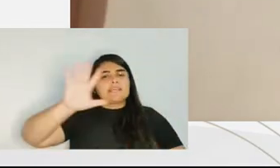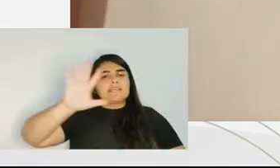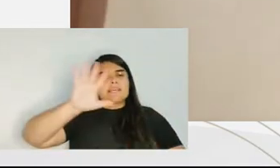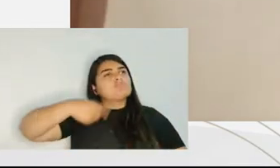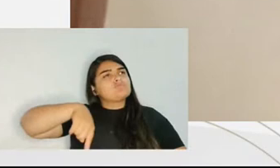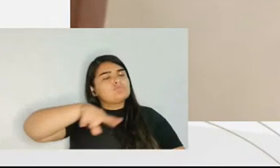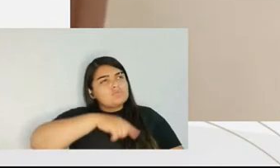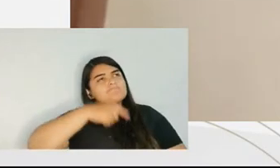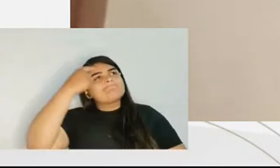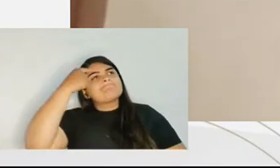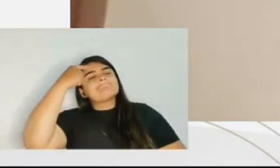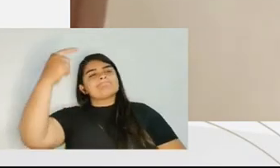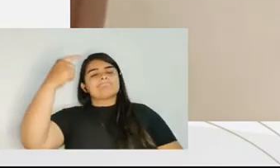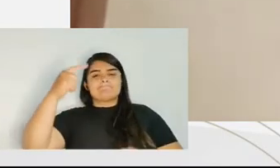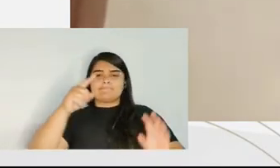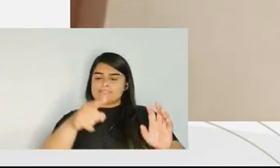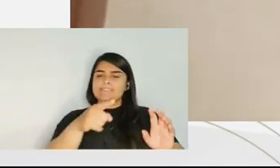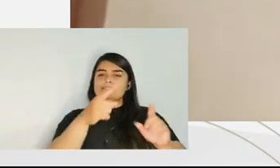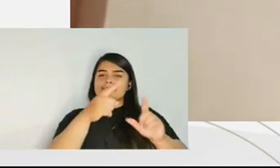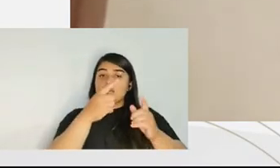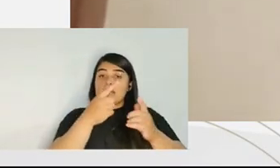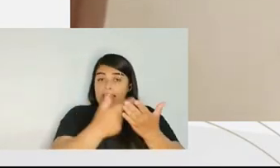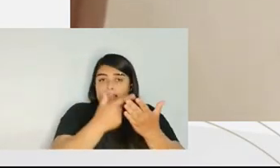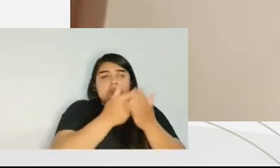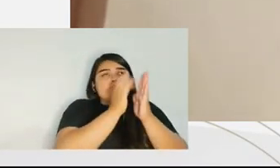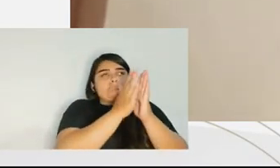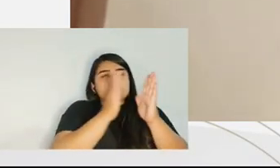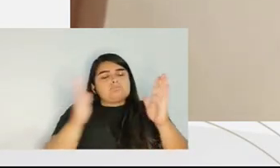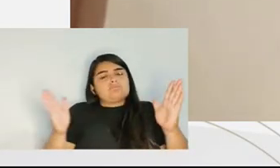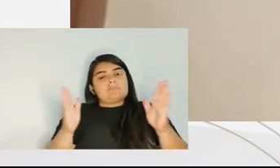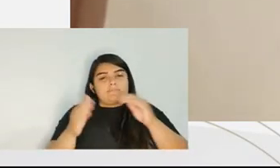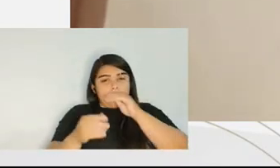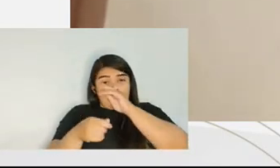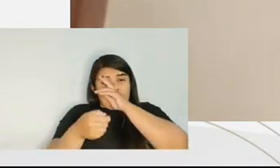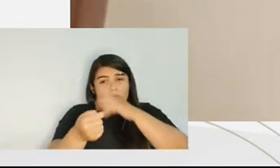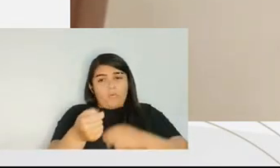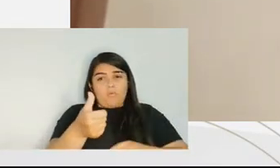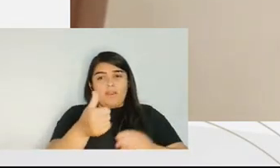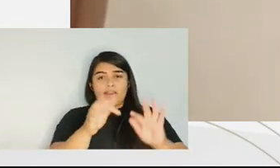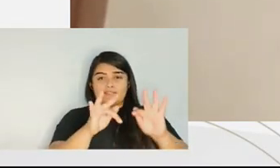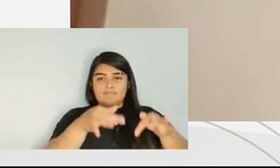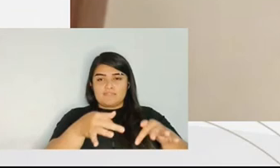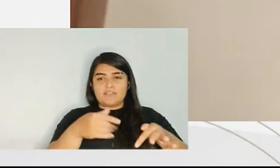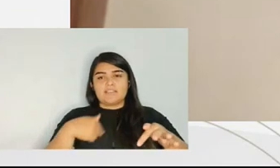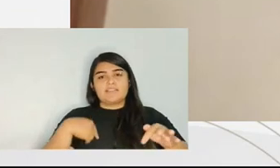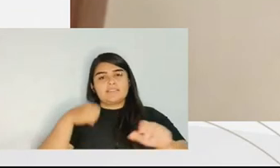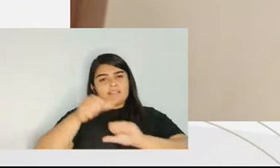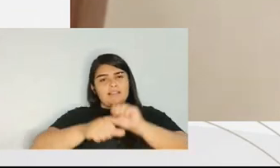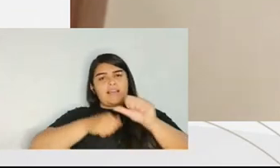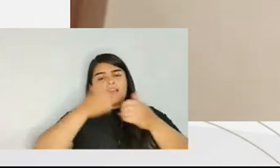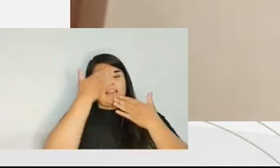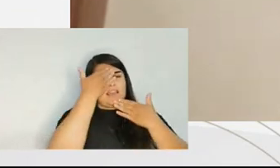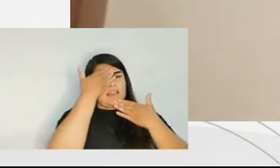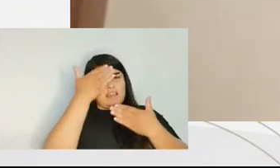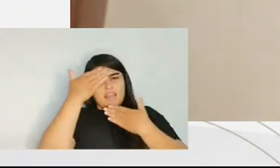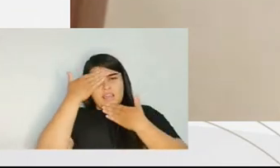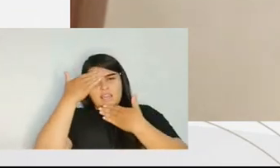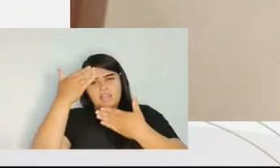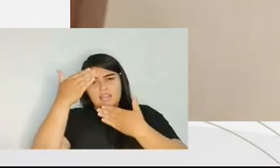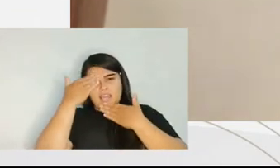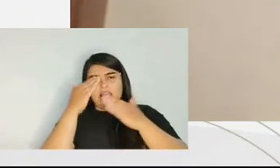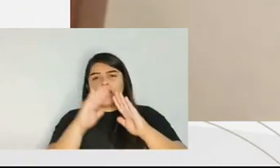marks, our references, our bibliography. So as I'm about to finish